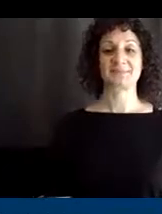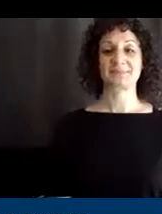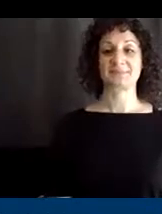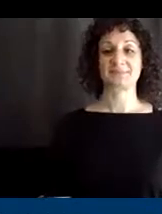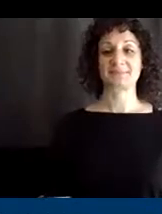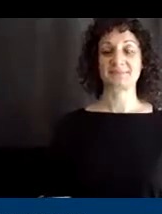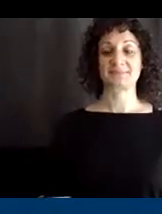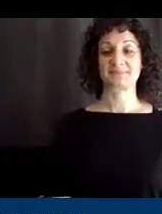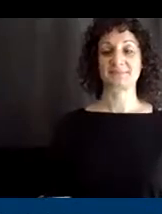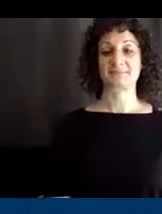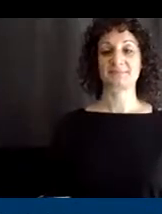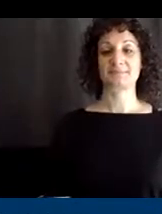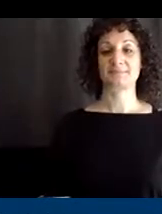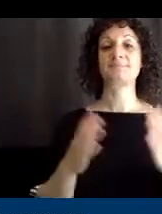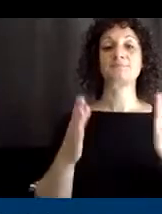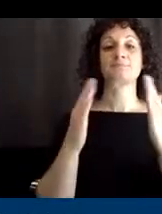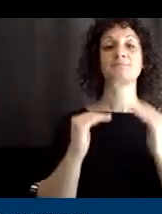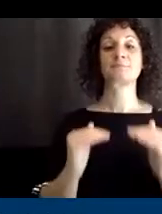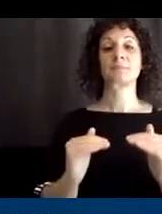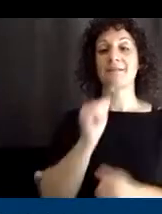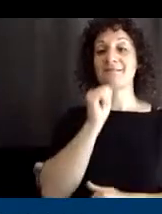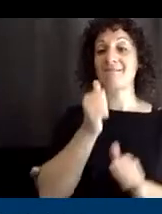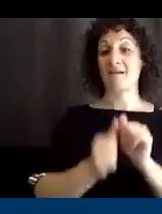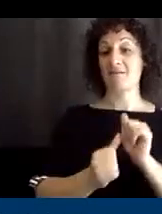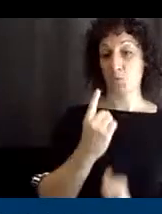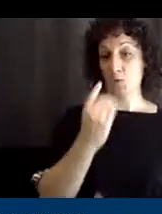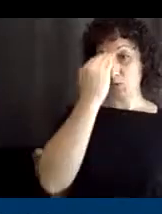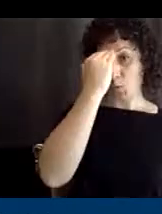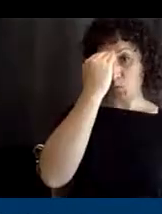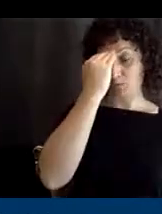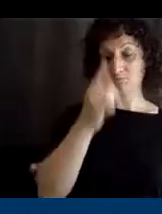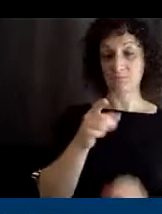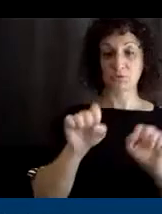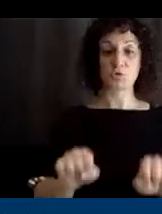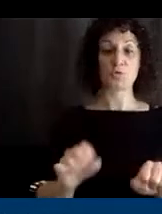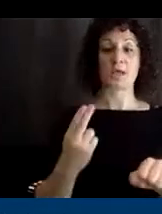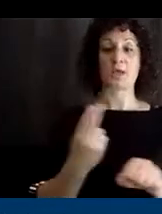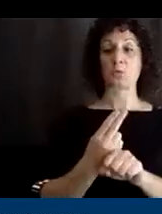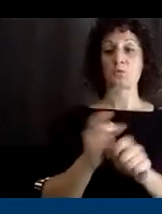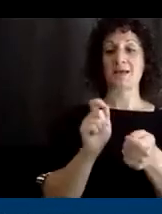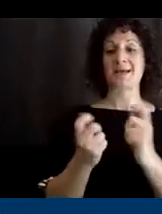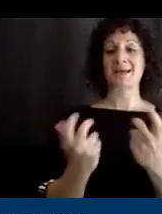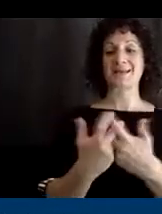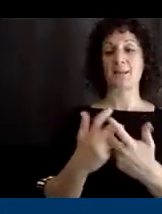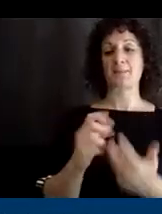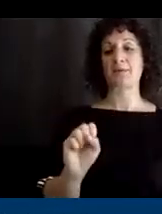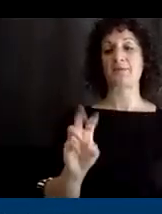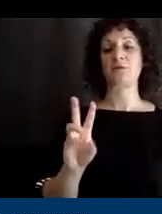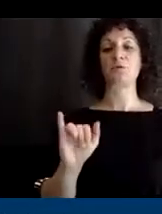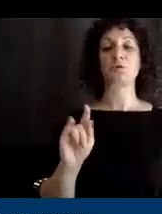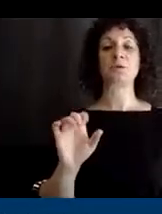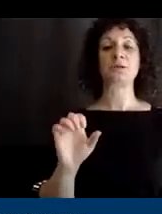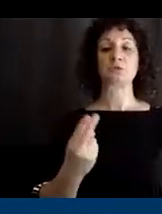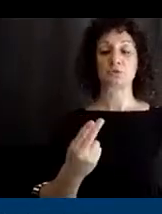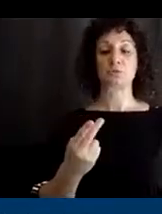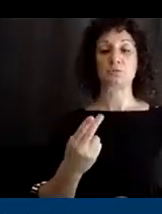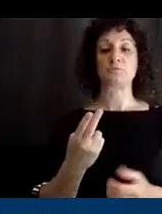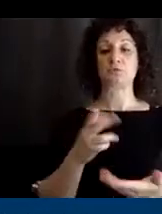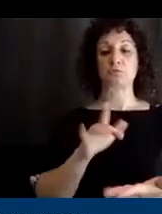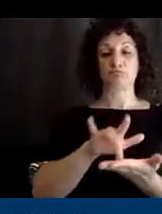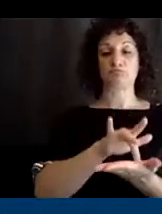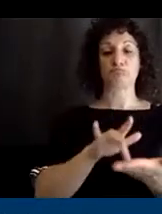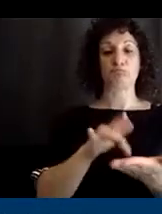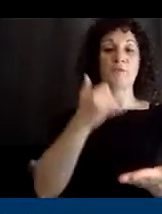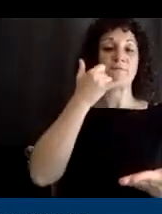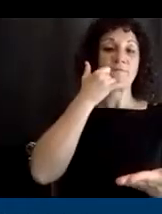Another thing, and not everybody knows this, but you can use adaptive switches to access apps on a tablet, phone or